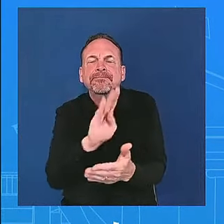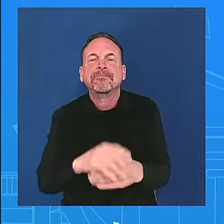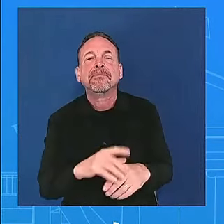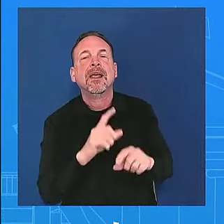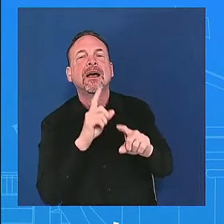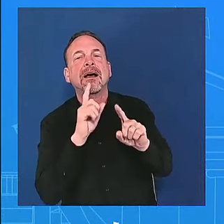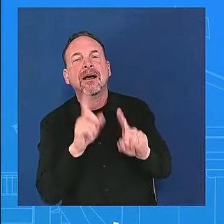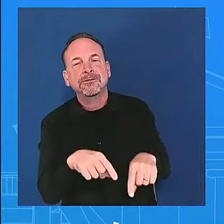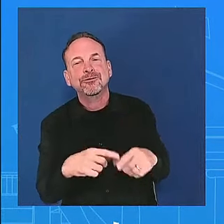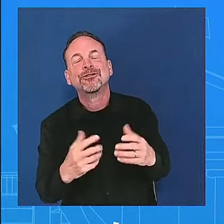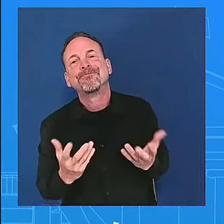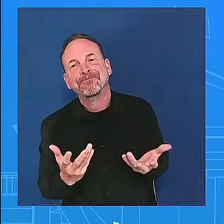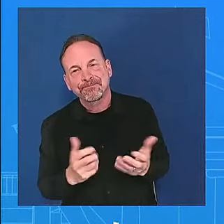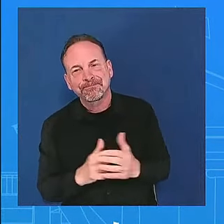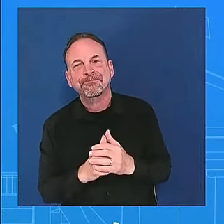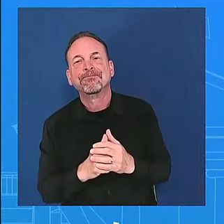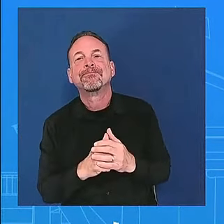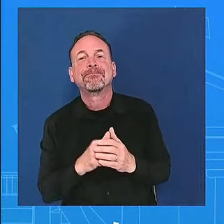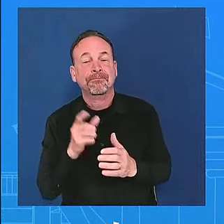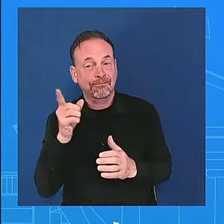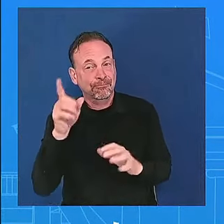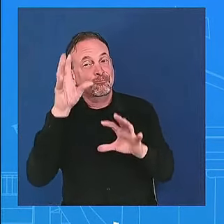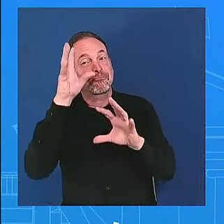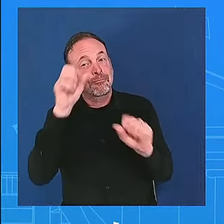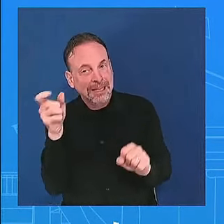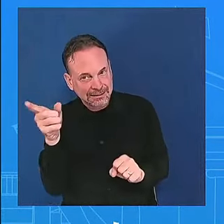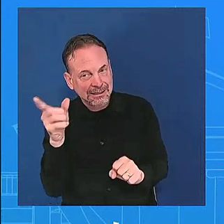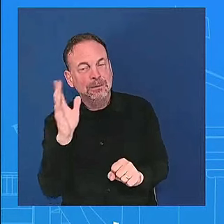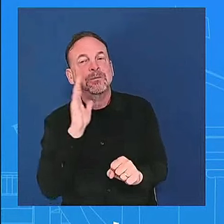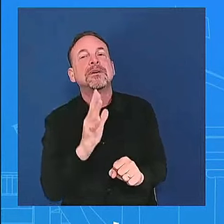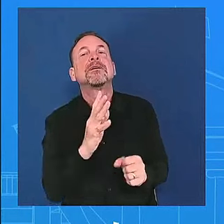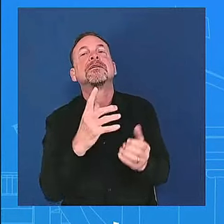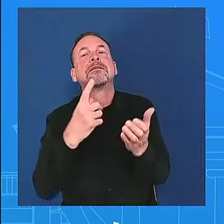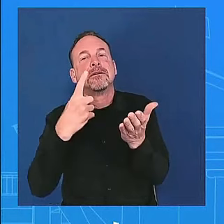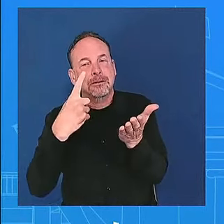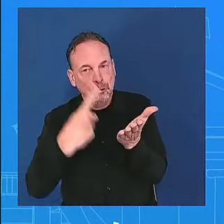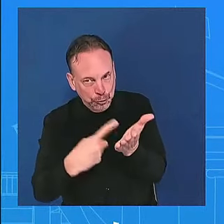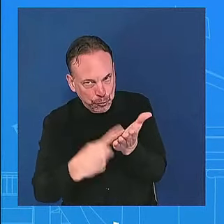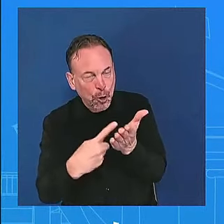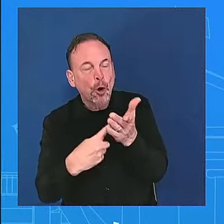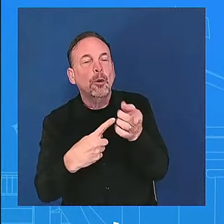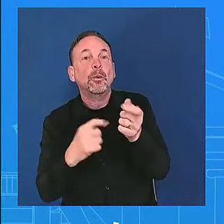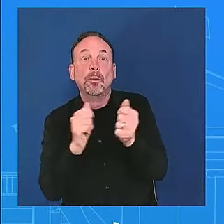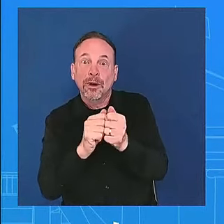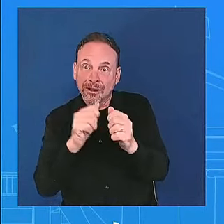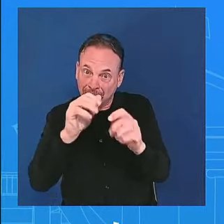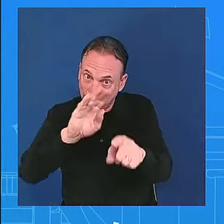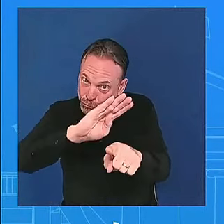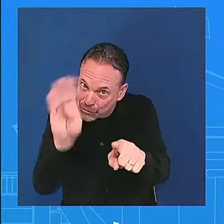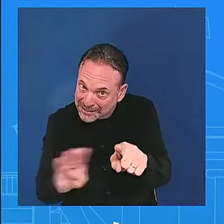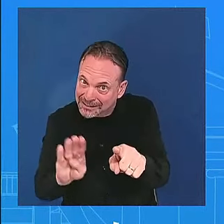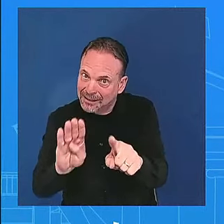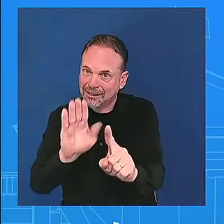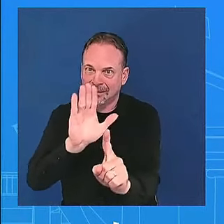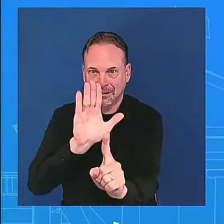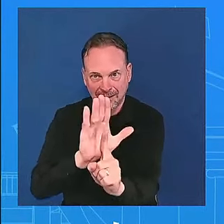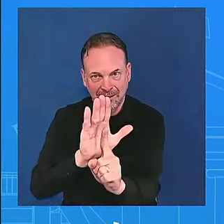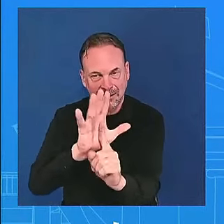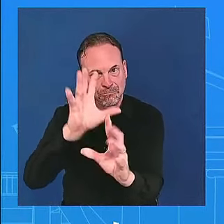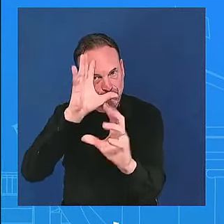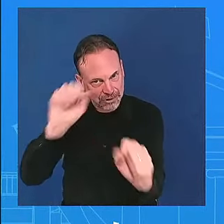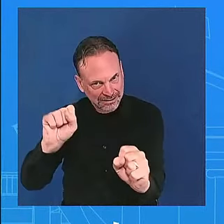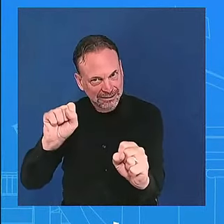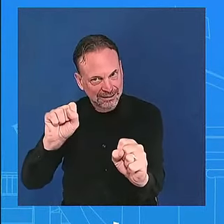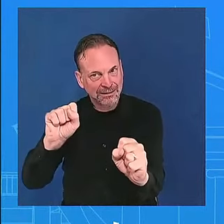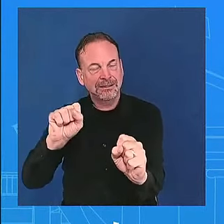brazil uh they're going to talk about a wide range of issues obviously we'll have a readout don't to get ahead of that conversation